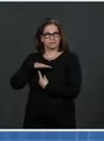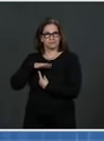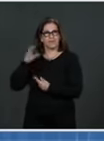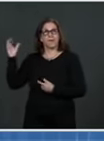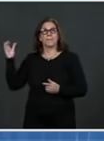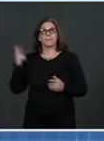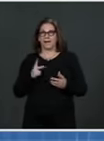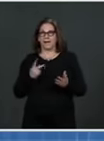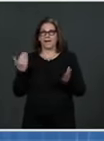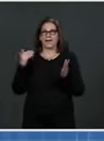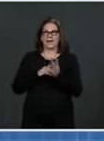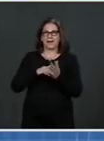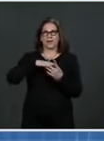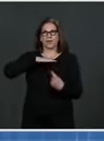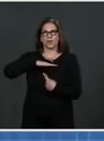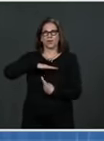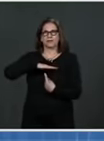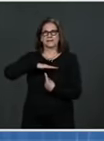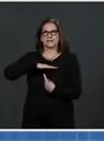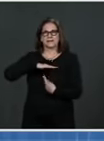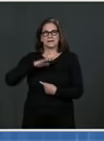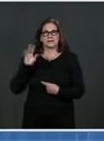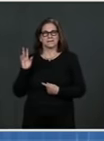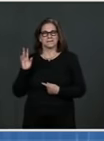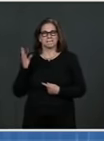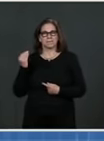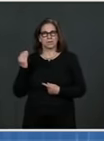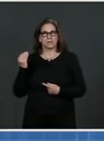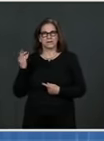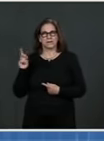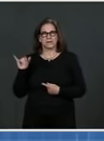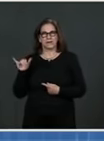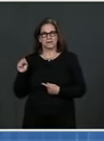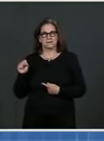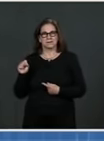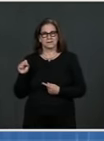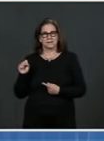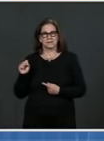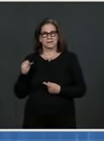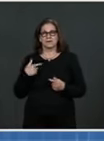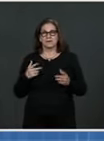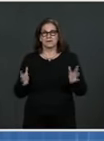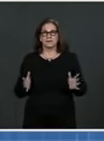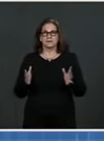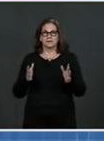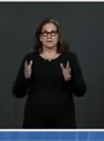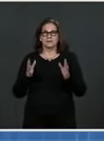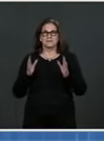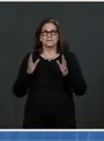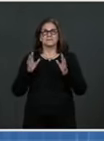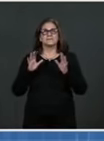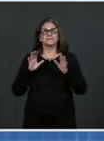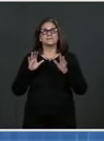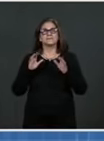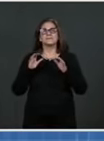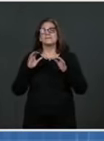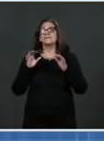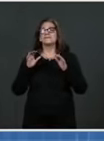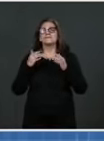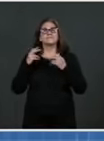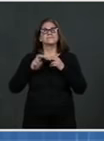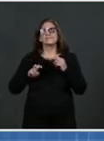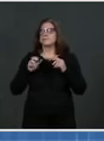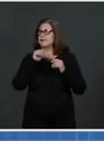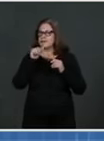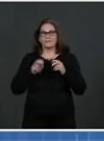discouraging travel, saying, please keep it limited to only essential travel. And what we're seeing now is more